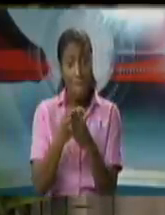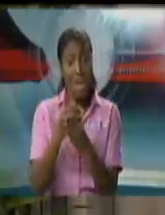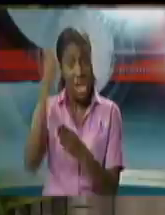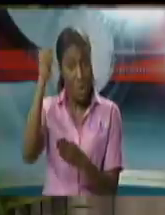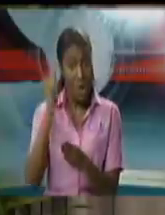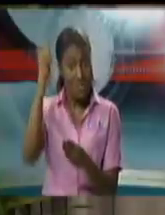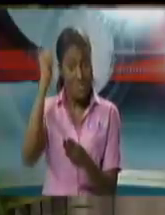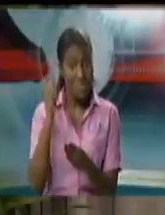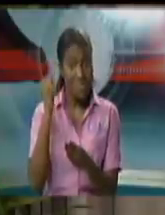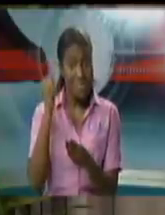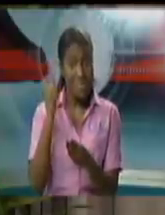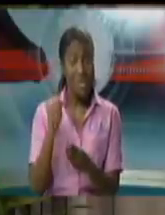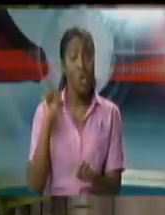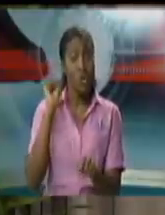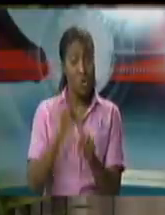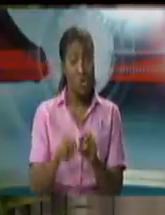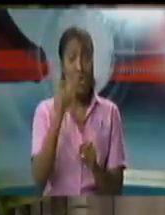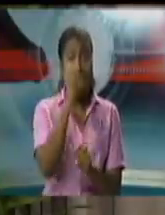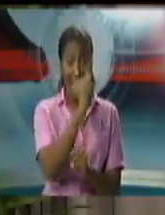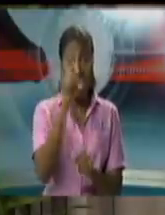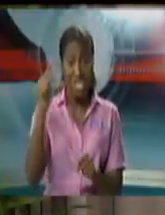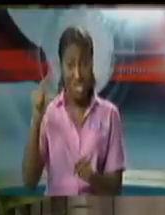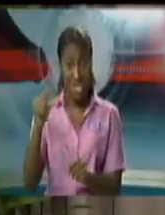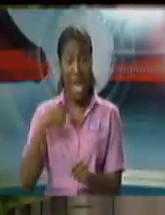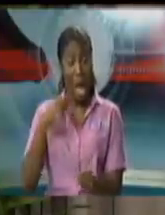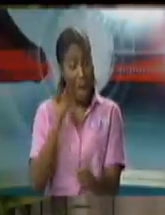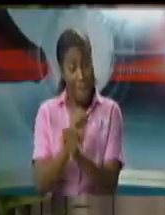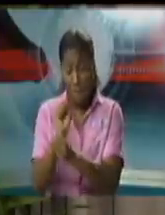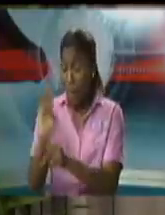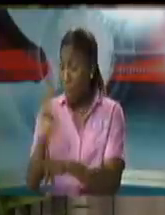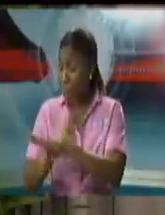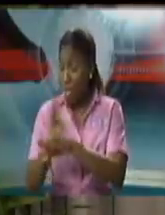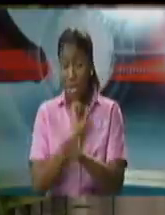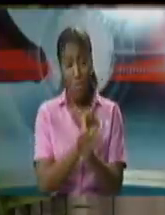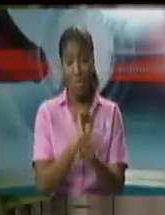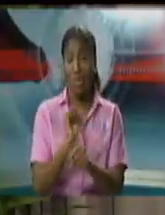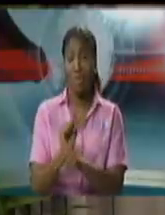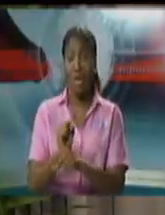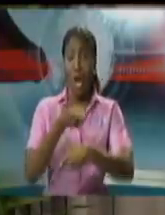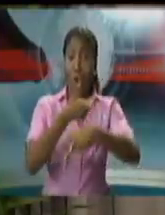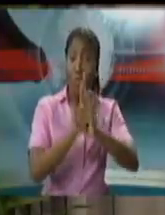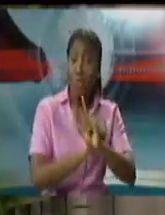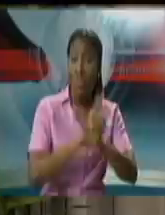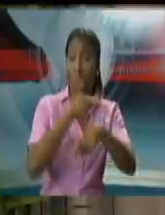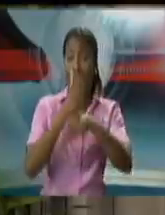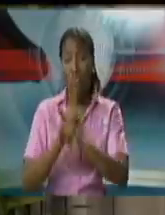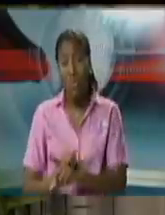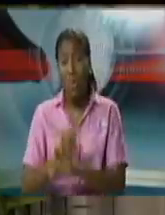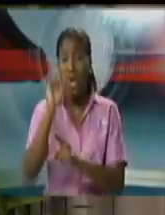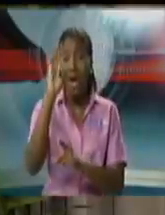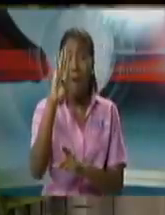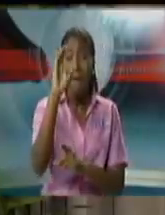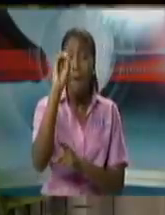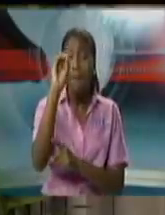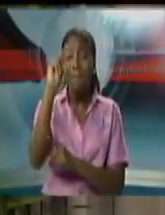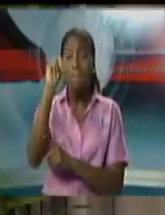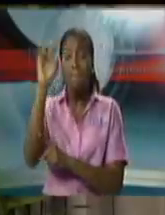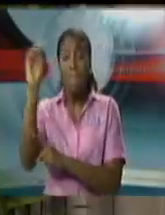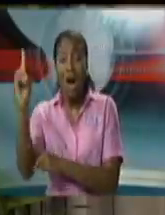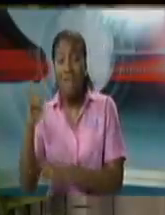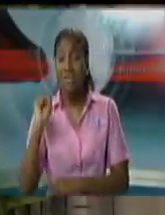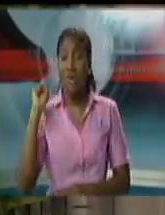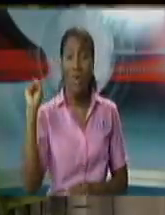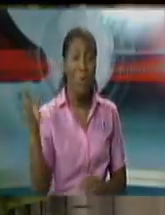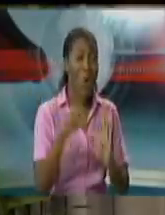Attorney General's office is completely involved in as every loan transaction and every bond and every regulation must pass